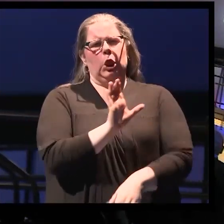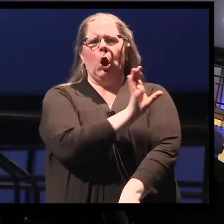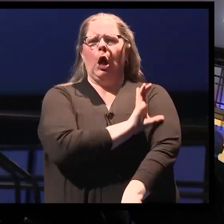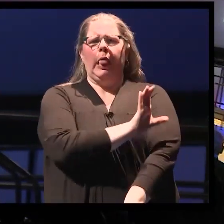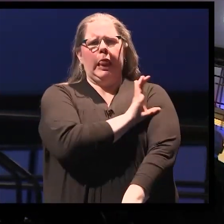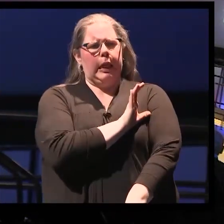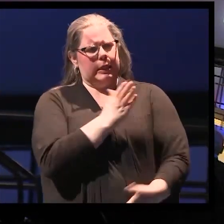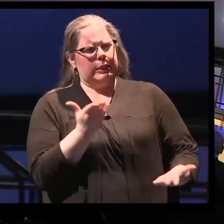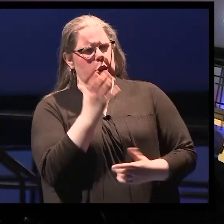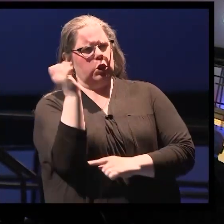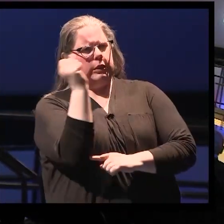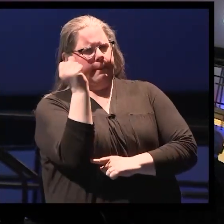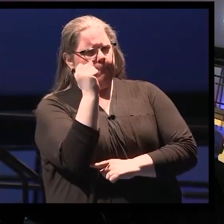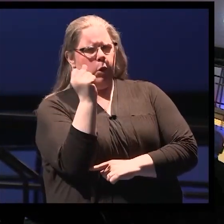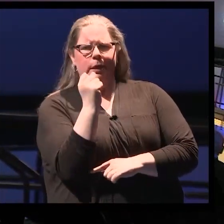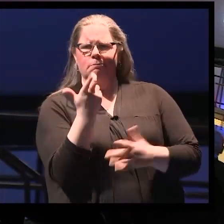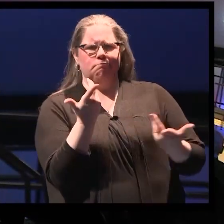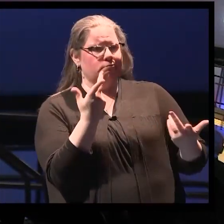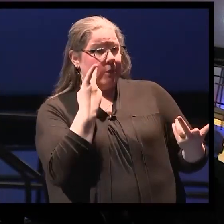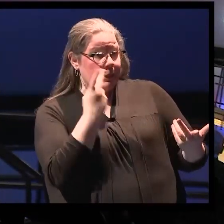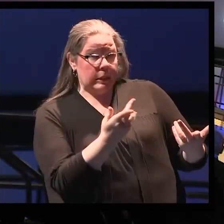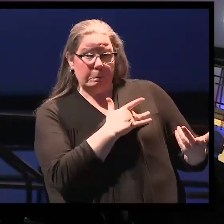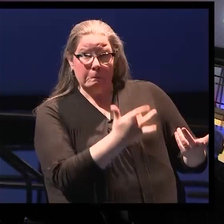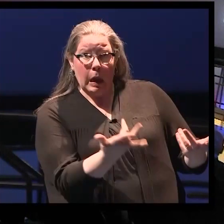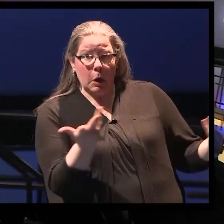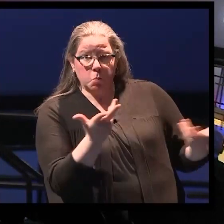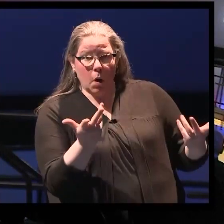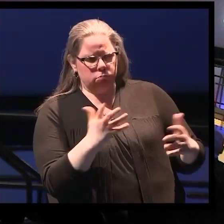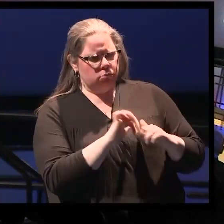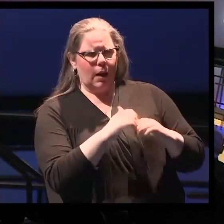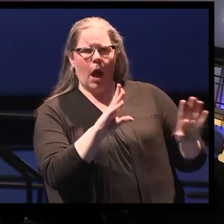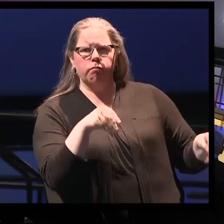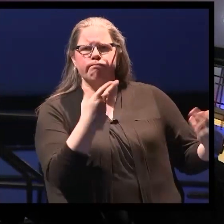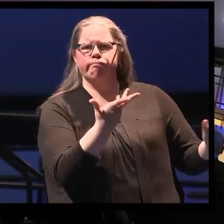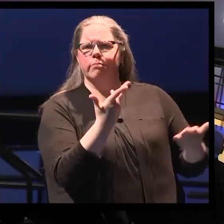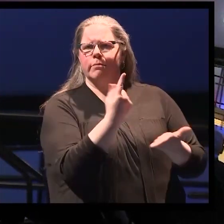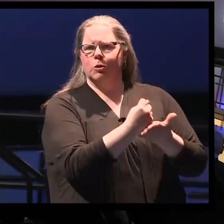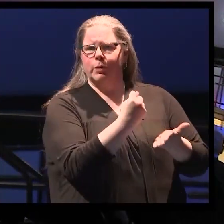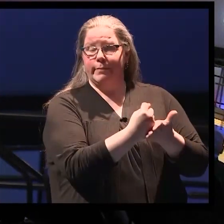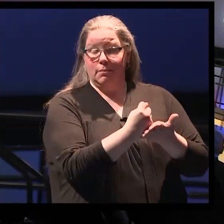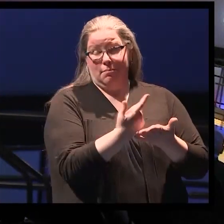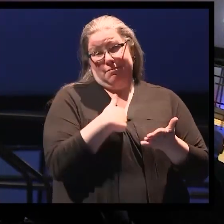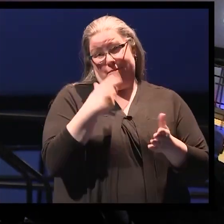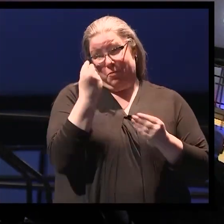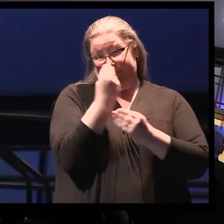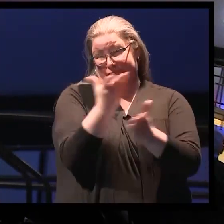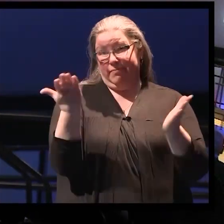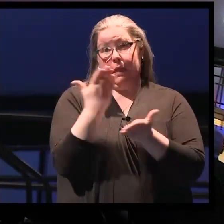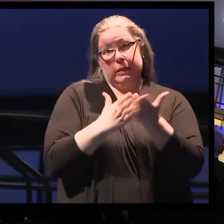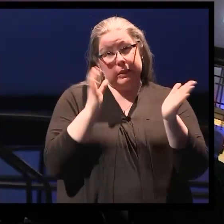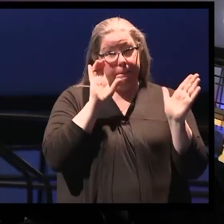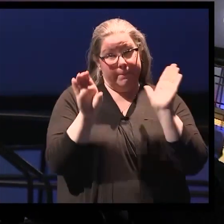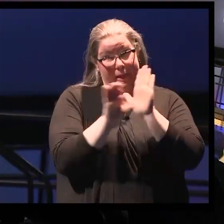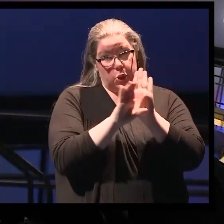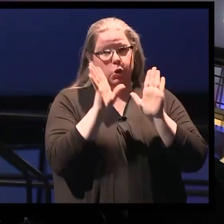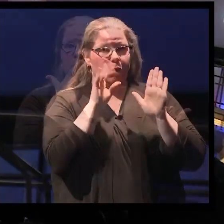practice. A disclaimer that this presentation contains some visuals that showcase surgery up close. Welcome.